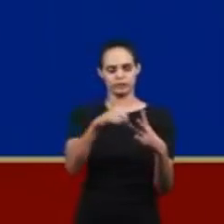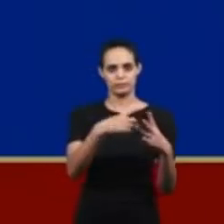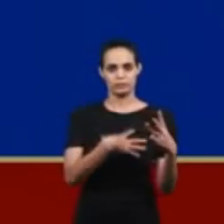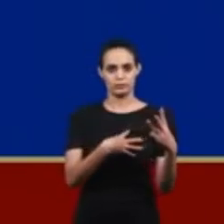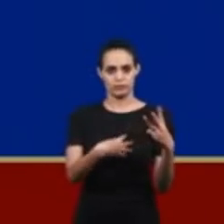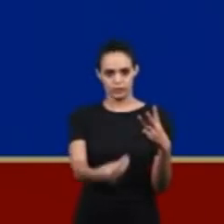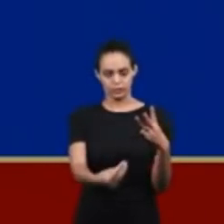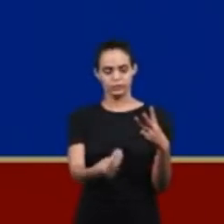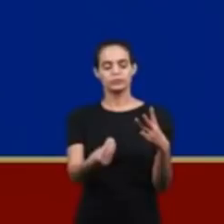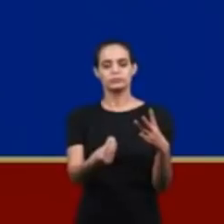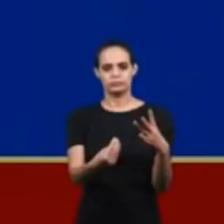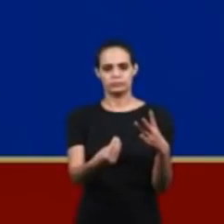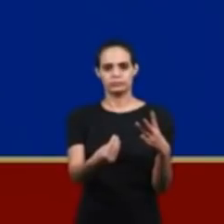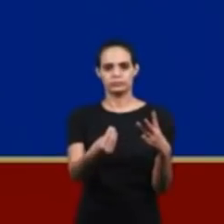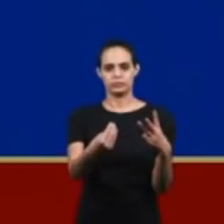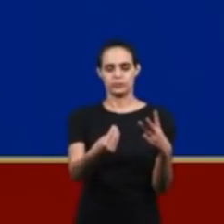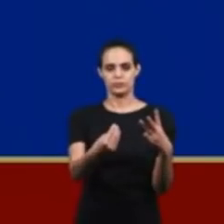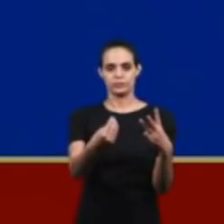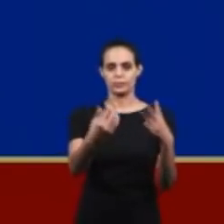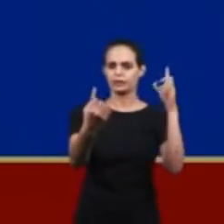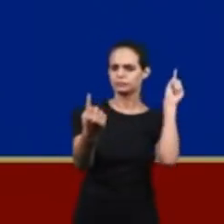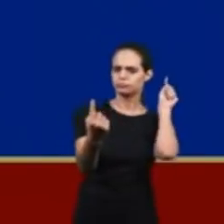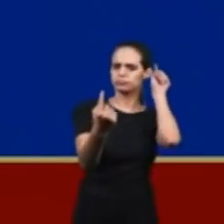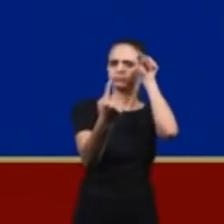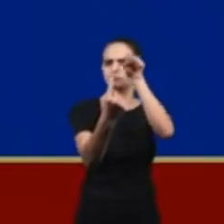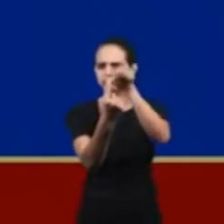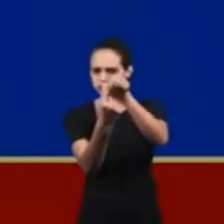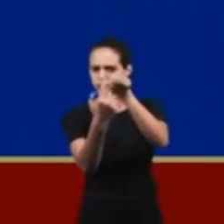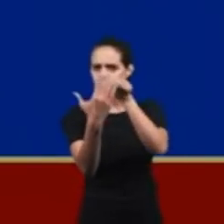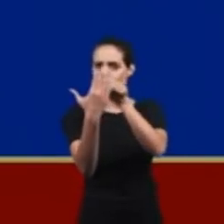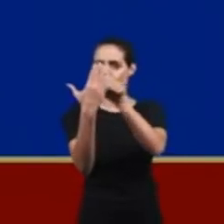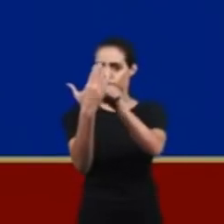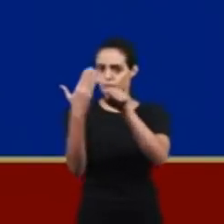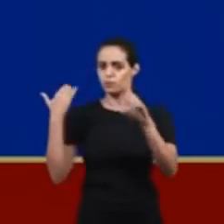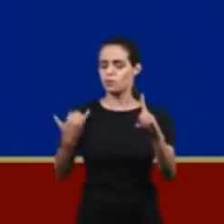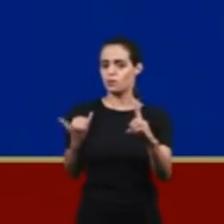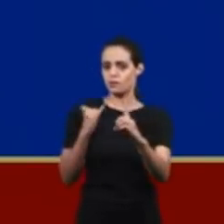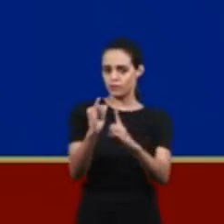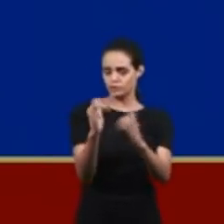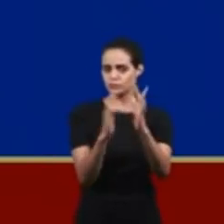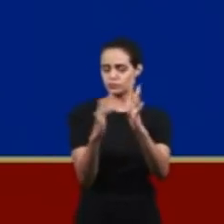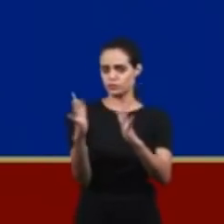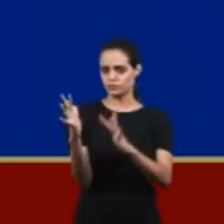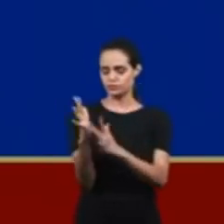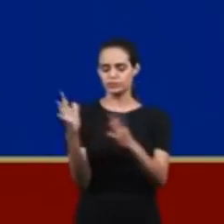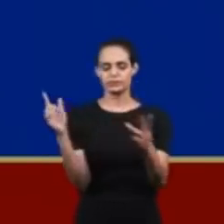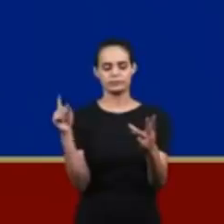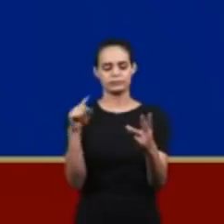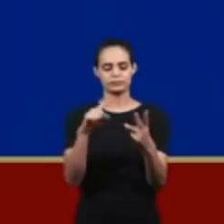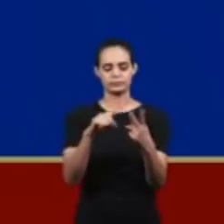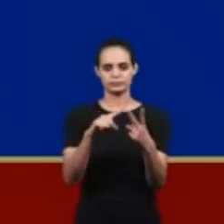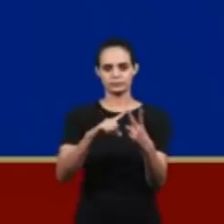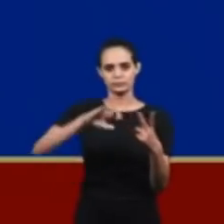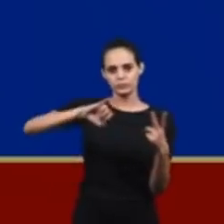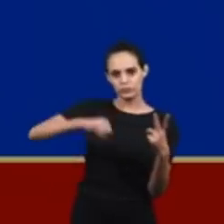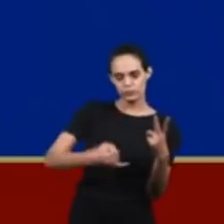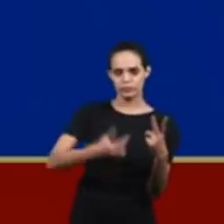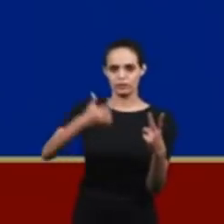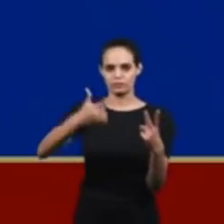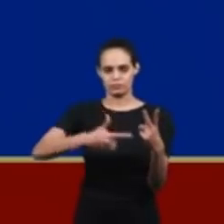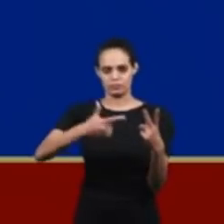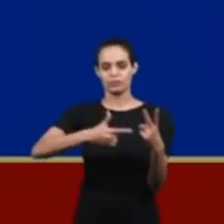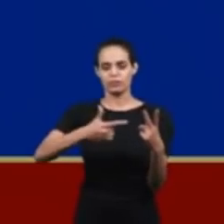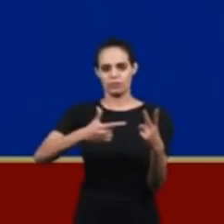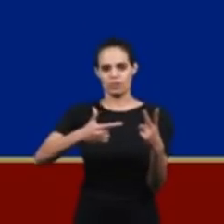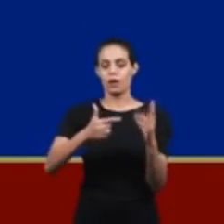Trinity is here prophesied. Joseph, as the son, prophetically speaks of Jesus. Jacob, the father,